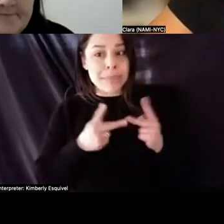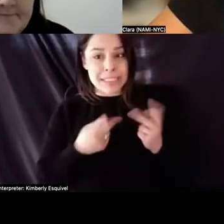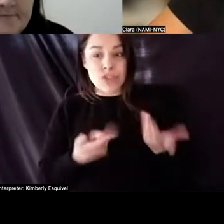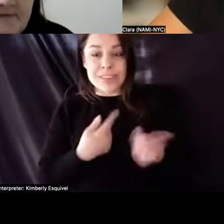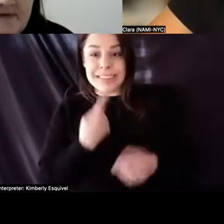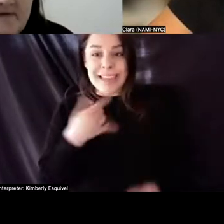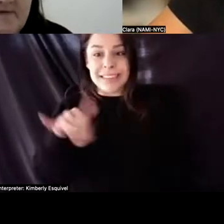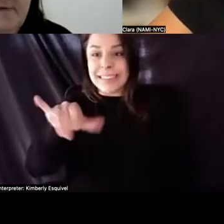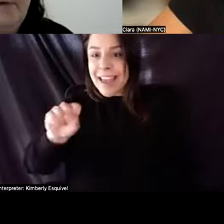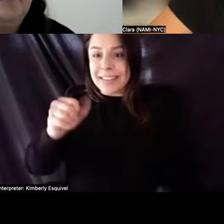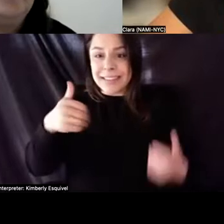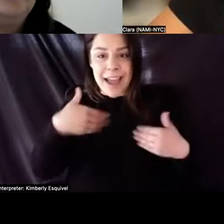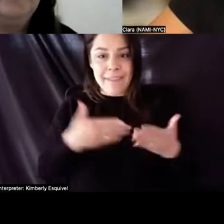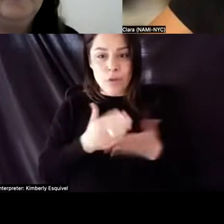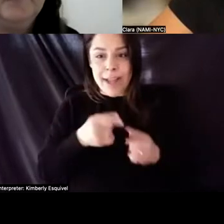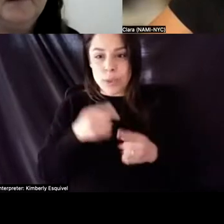court process.